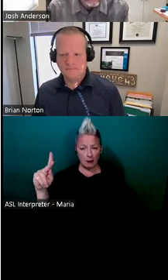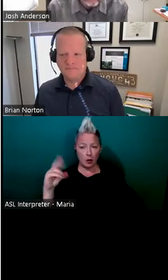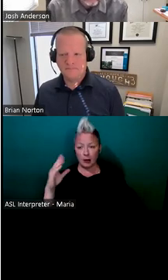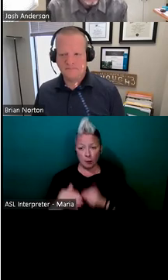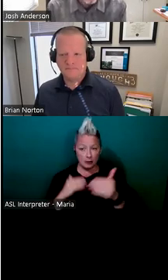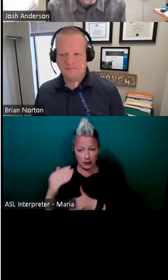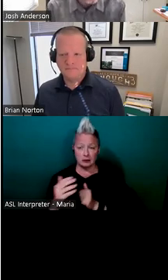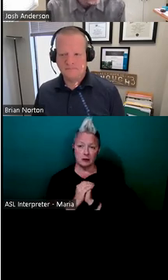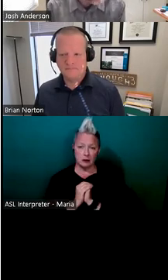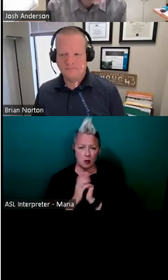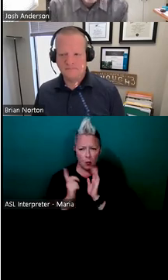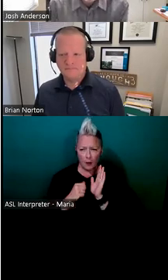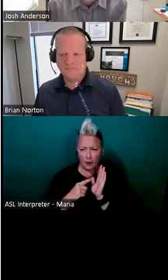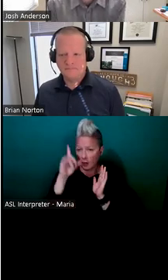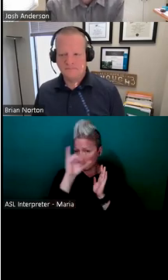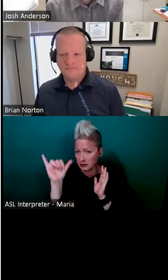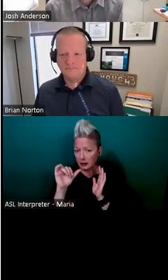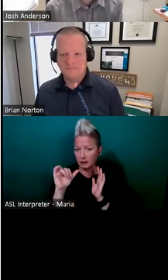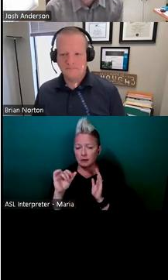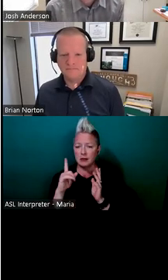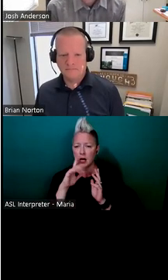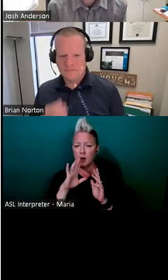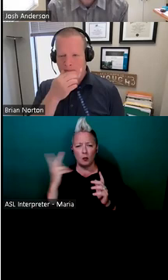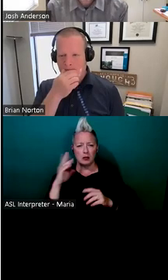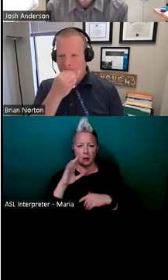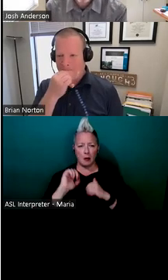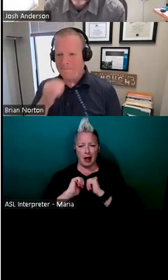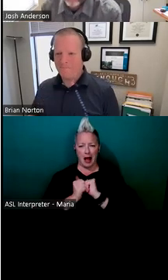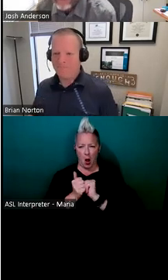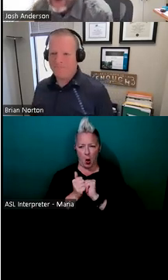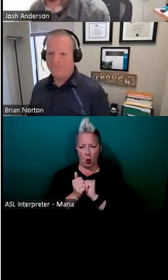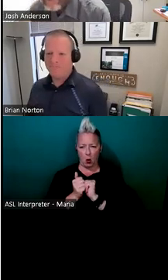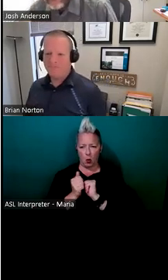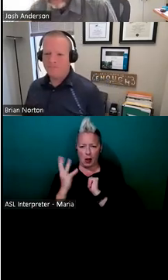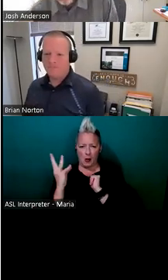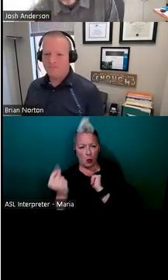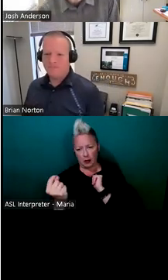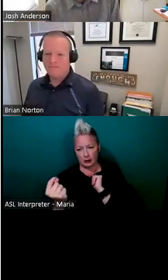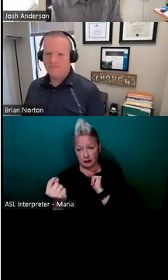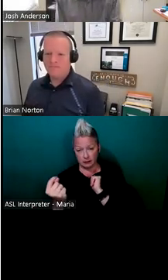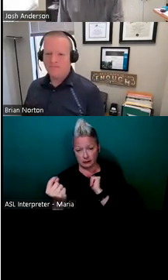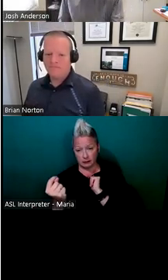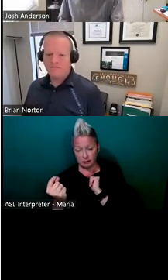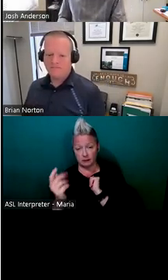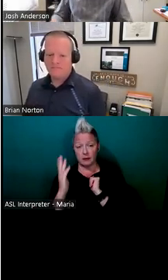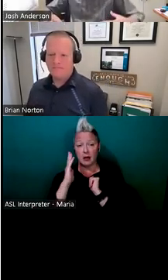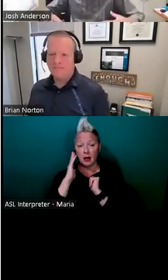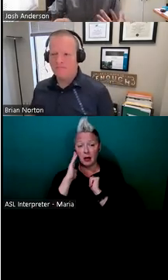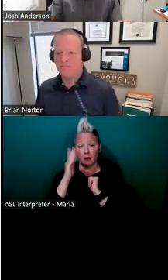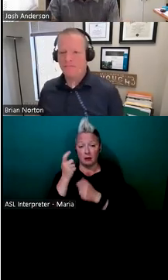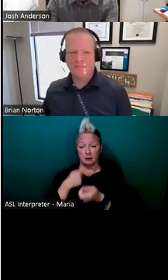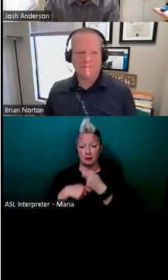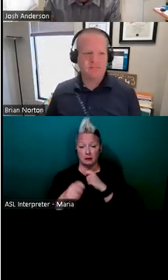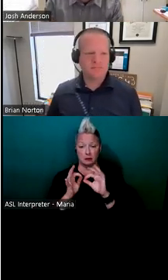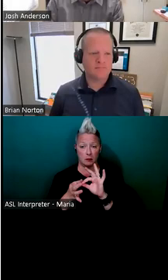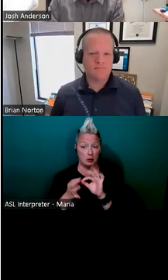what some of them can kind of look like, but let's talk about the how and, and kind of the what, I guess. So as we talk about the accommodation process, probably the